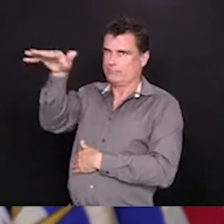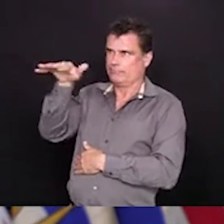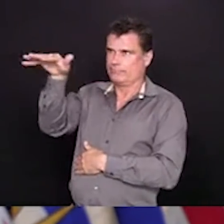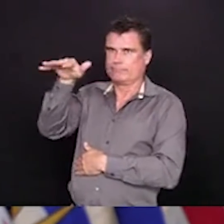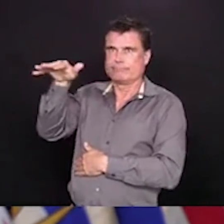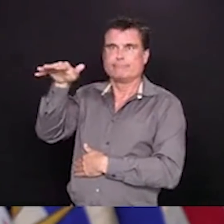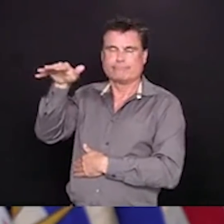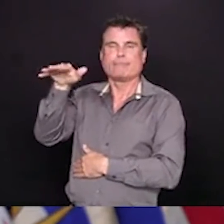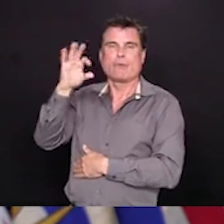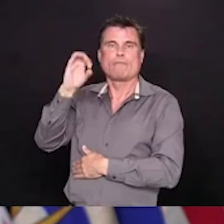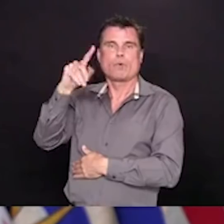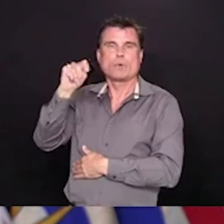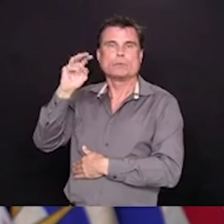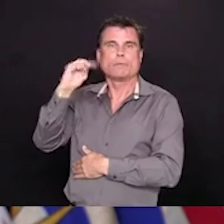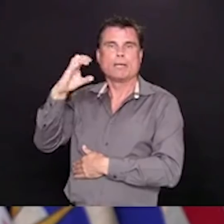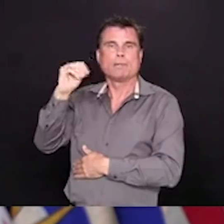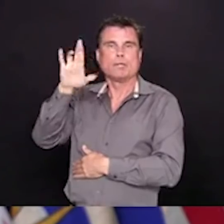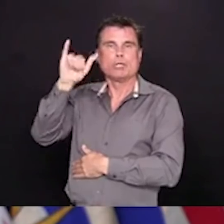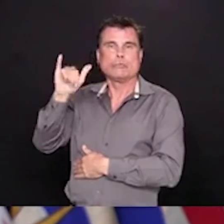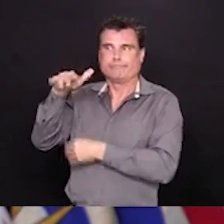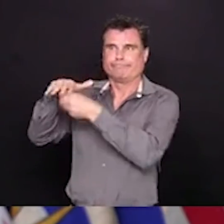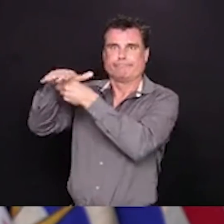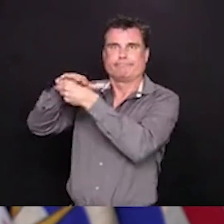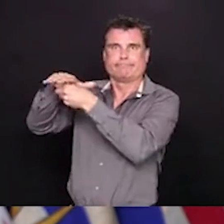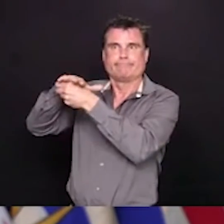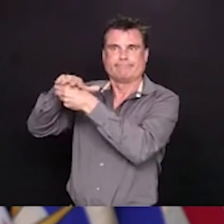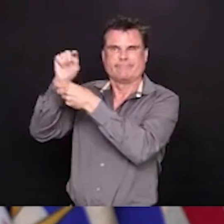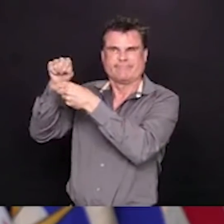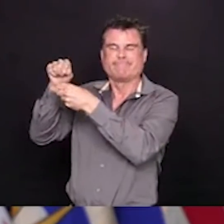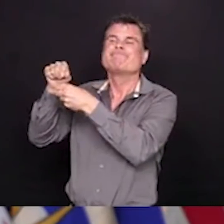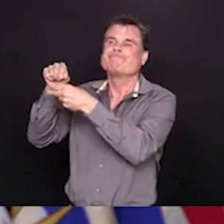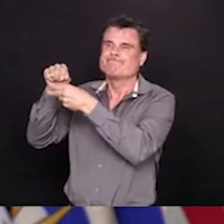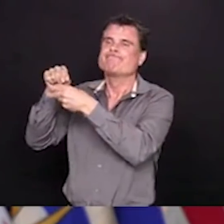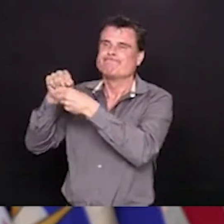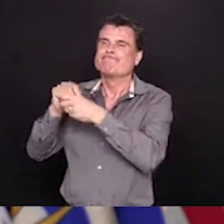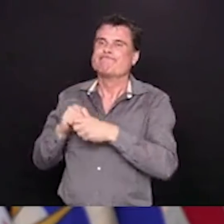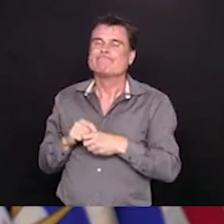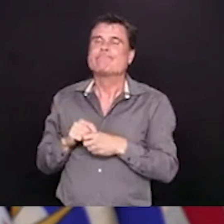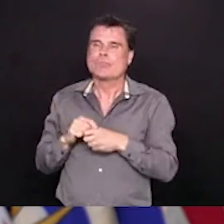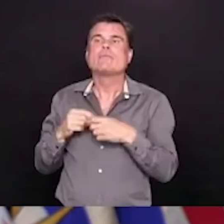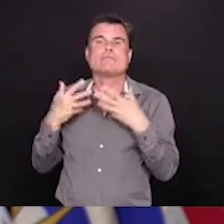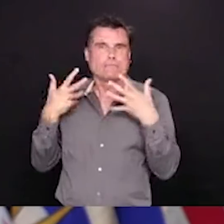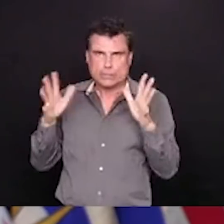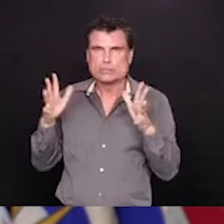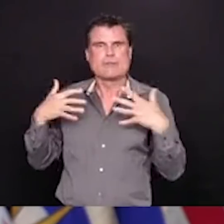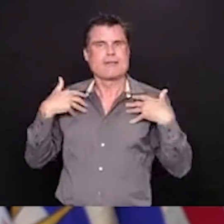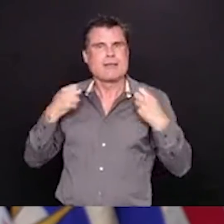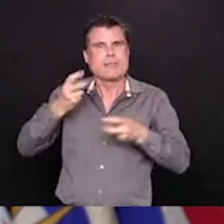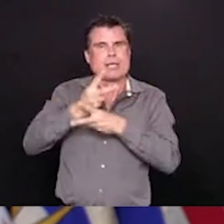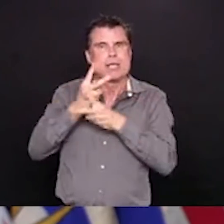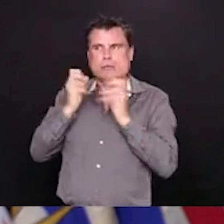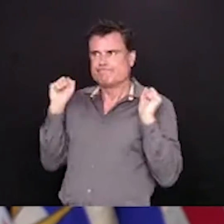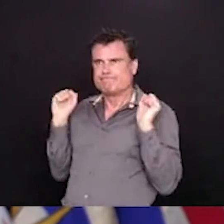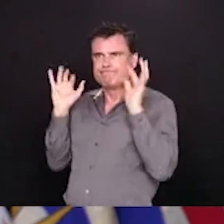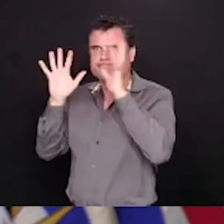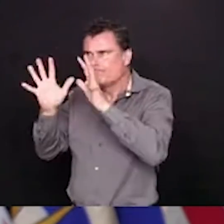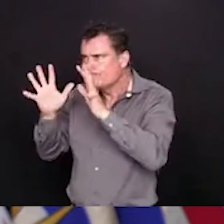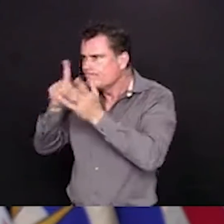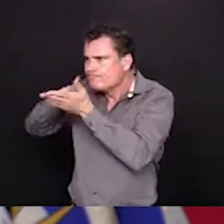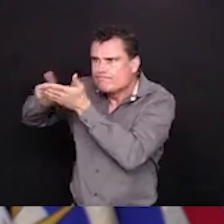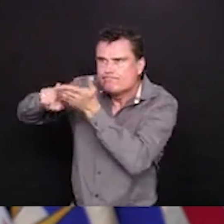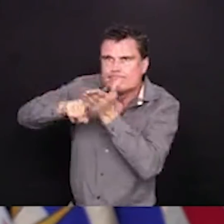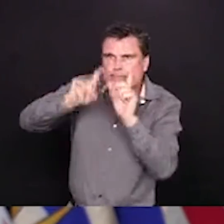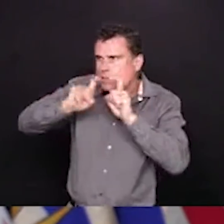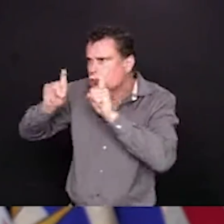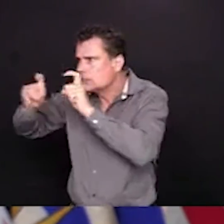investigation is happening in that community, and there's concerns about people who may have travelled to other provinces,